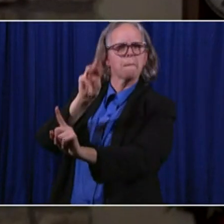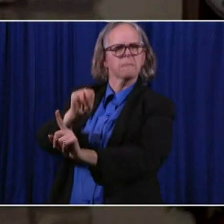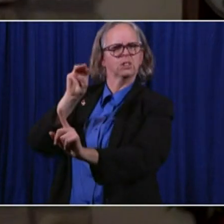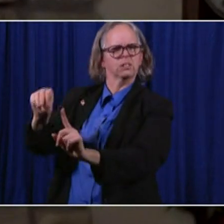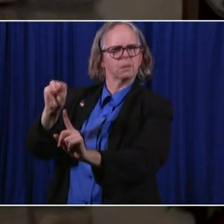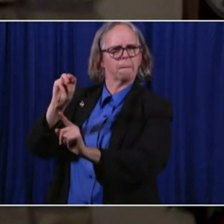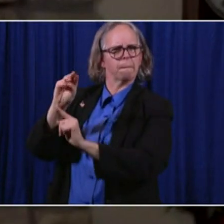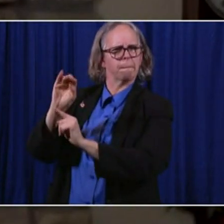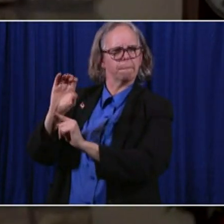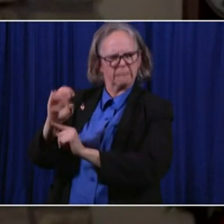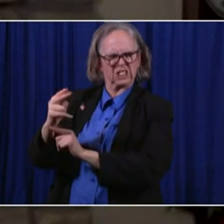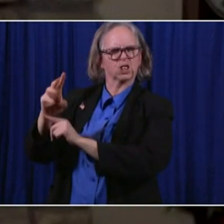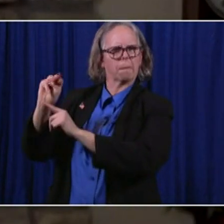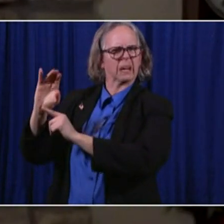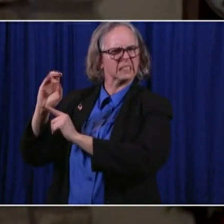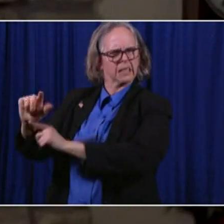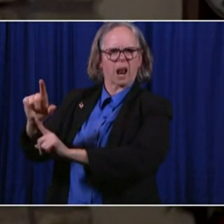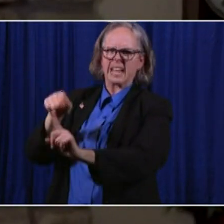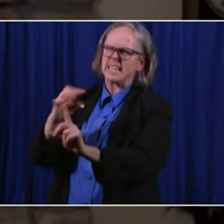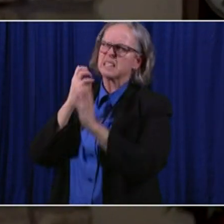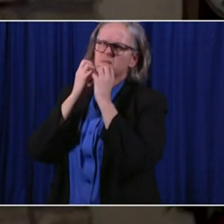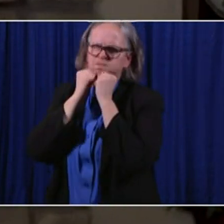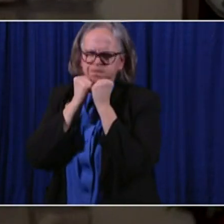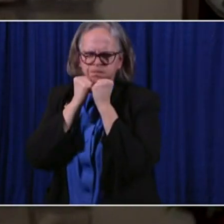but I thank all the members who were there.